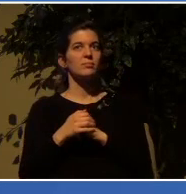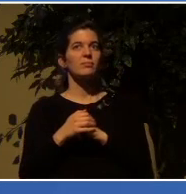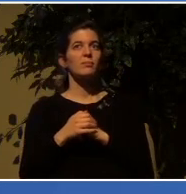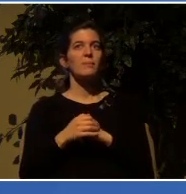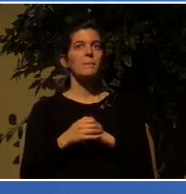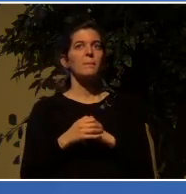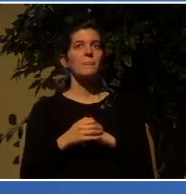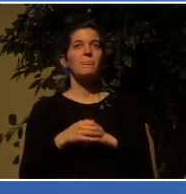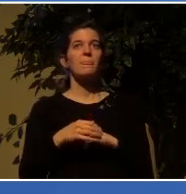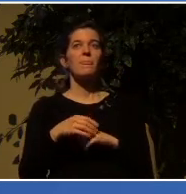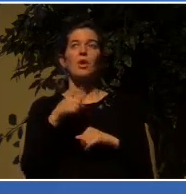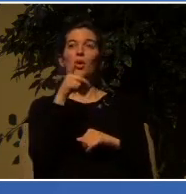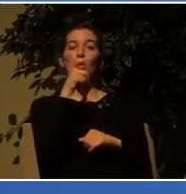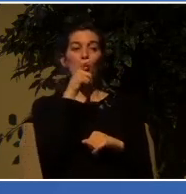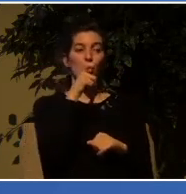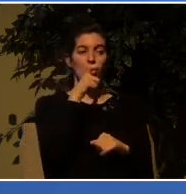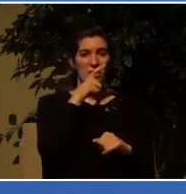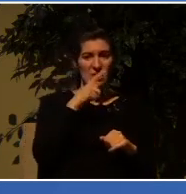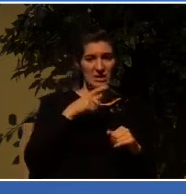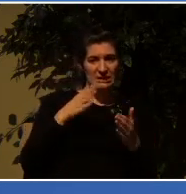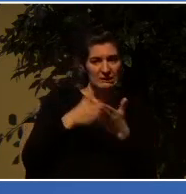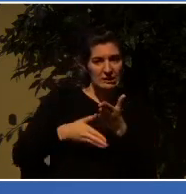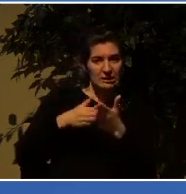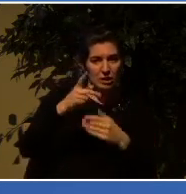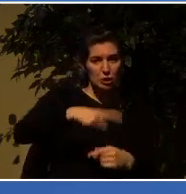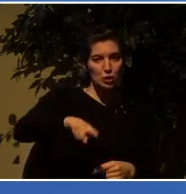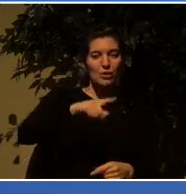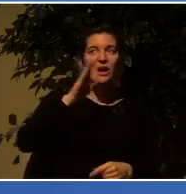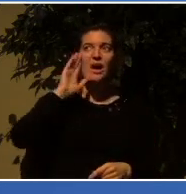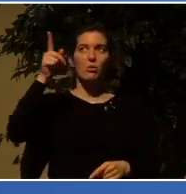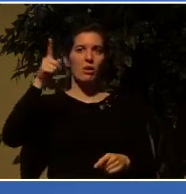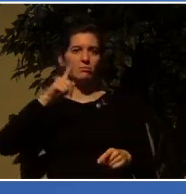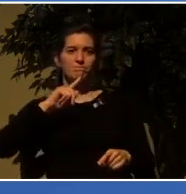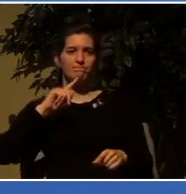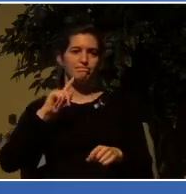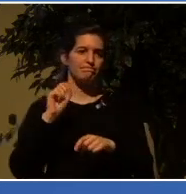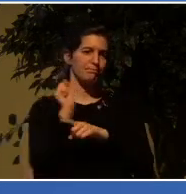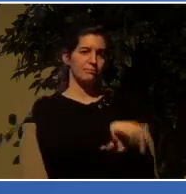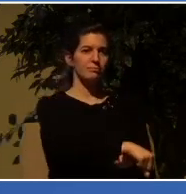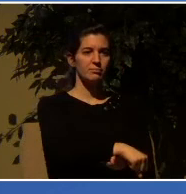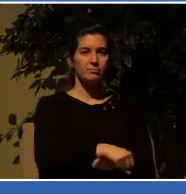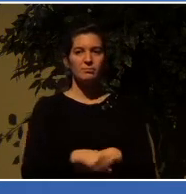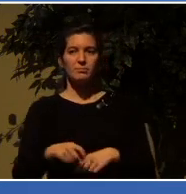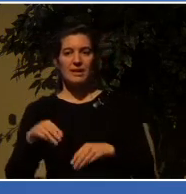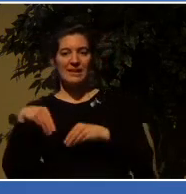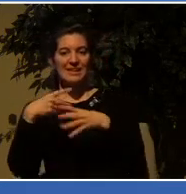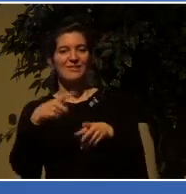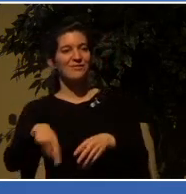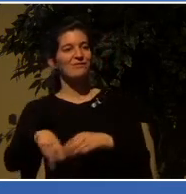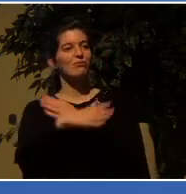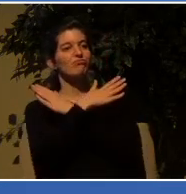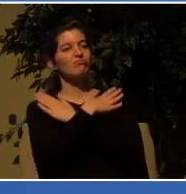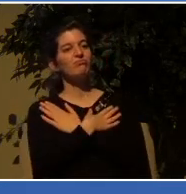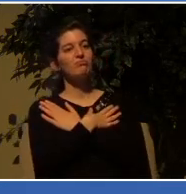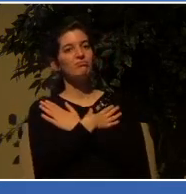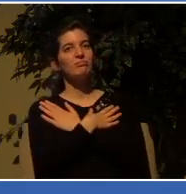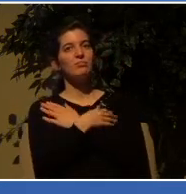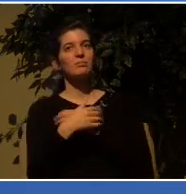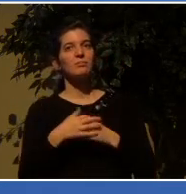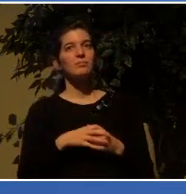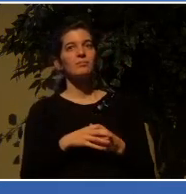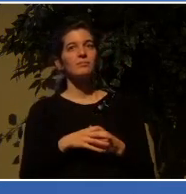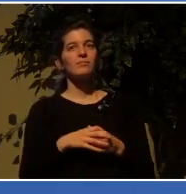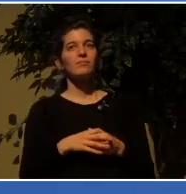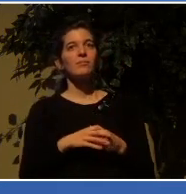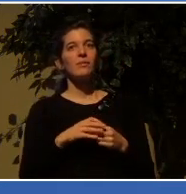trouble you and give relief to you who are troubled and to us as well this will happen when the Lord Jesus is